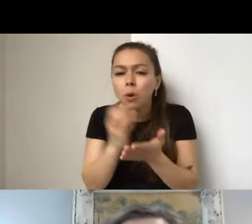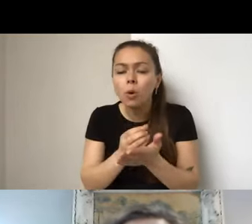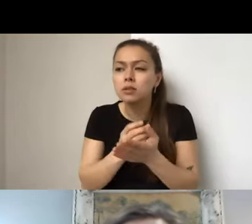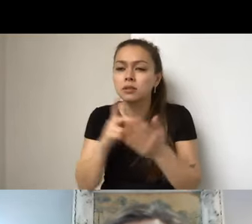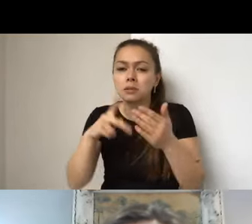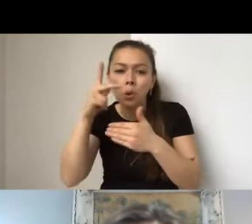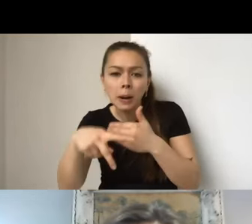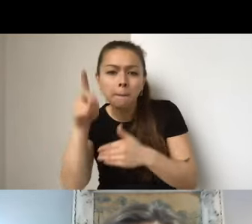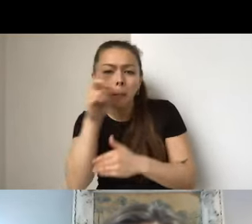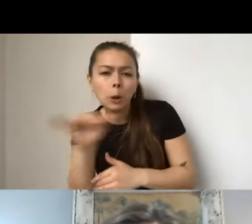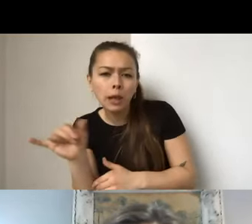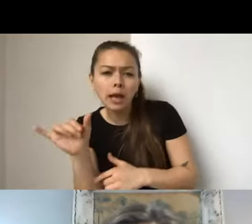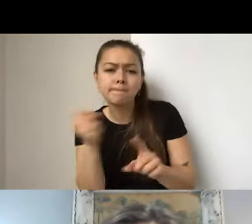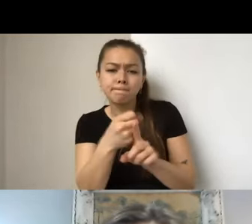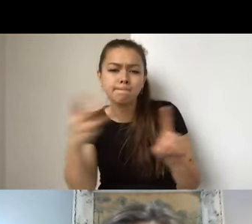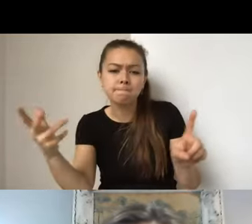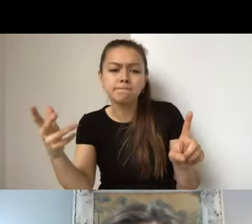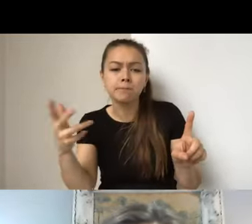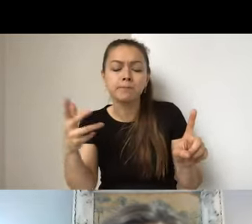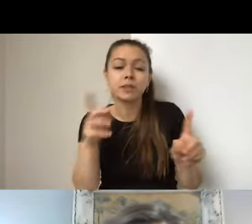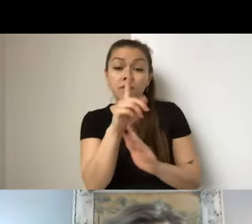and then we'll hear from Richard directly.